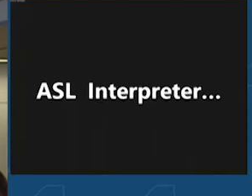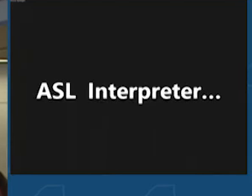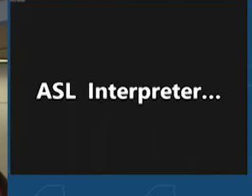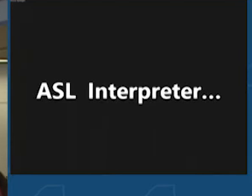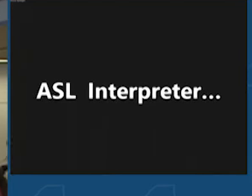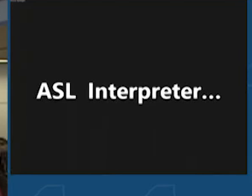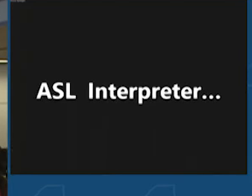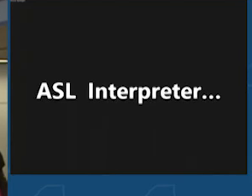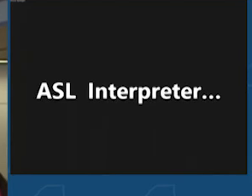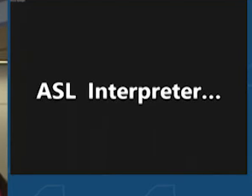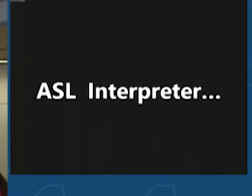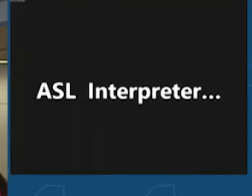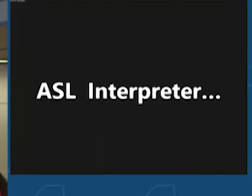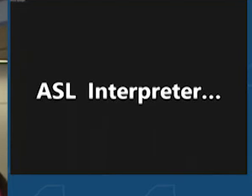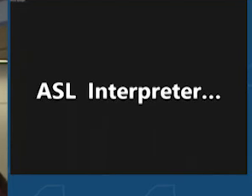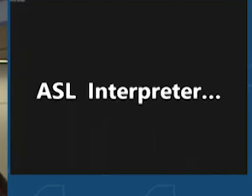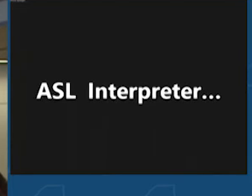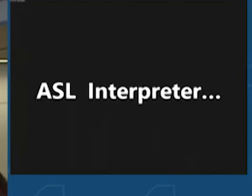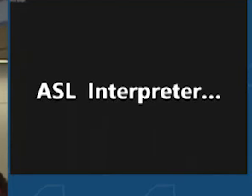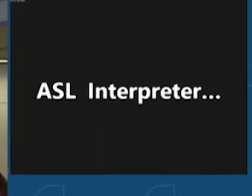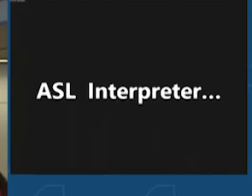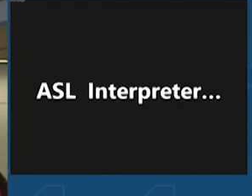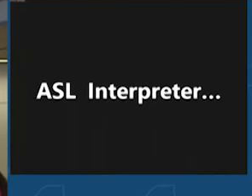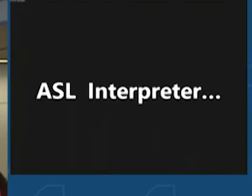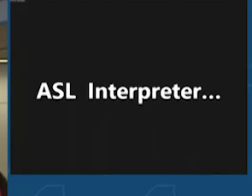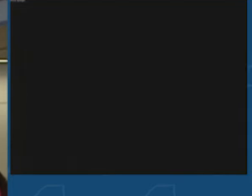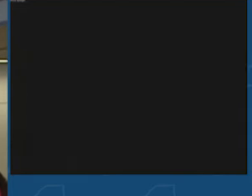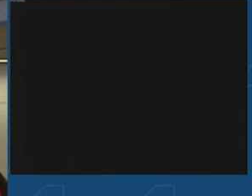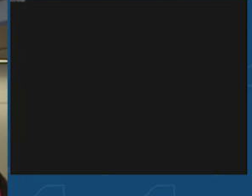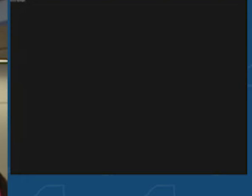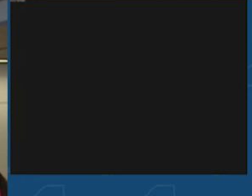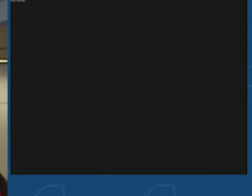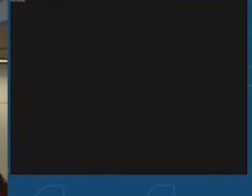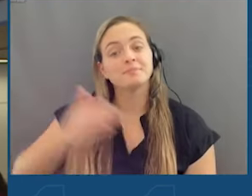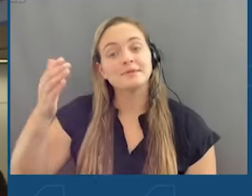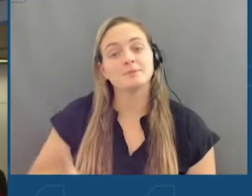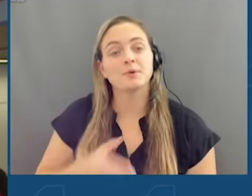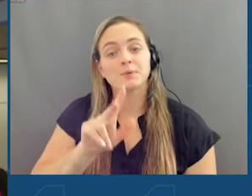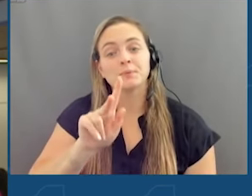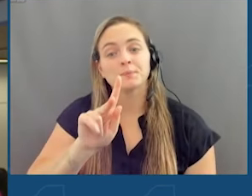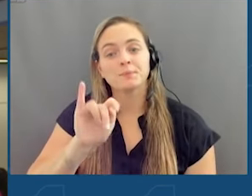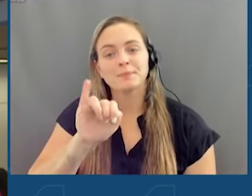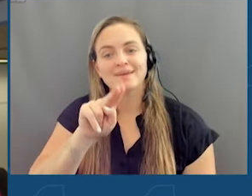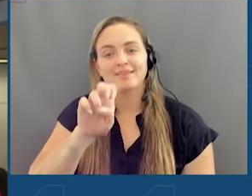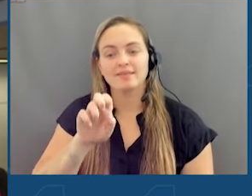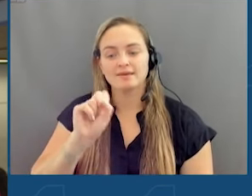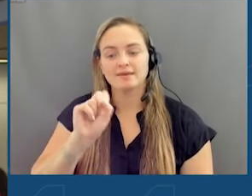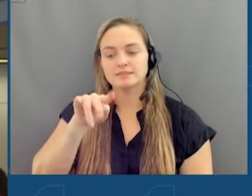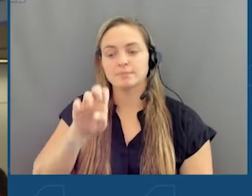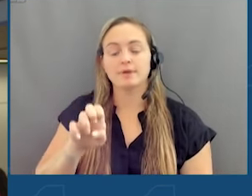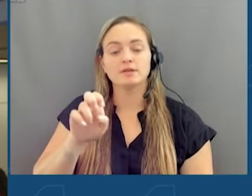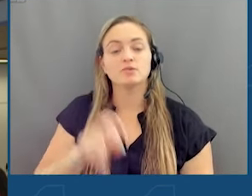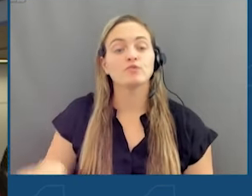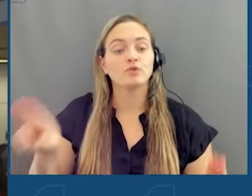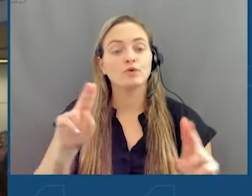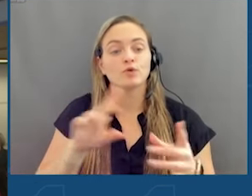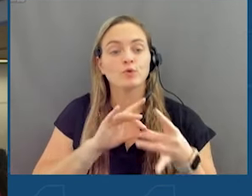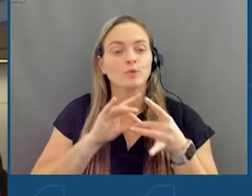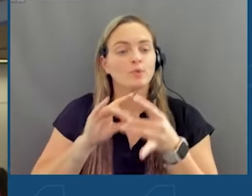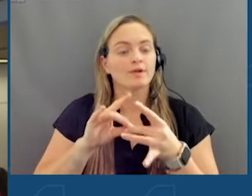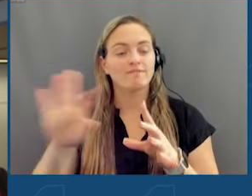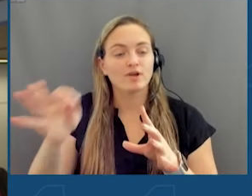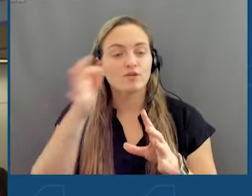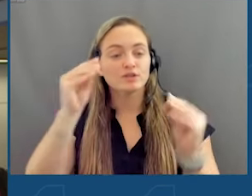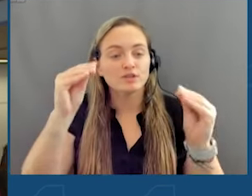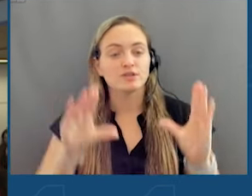Please welcome Kathleen Spence, the President of the United Federation of Teachers, Michael Mulgrew,